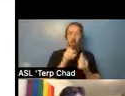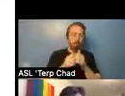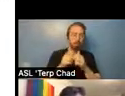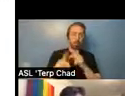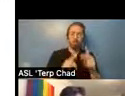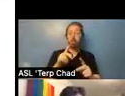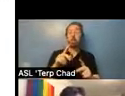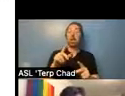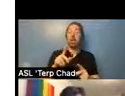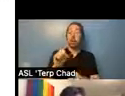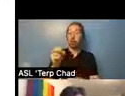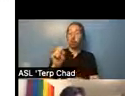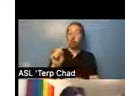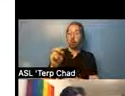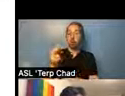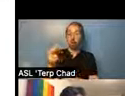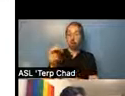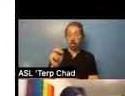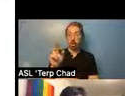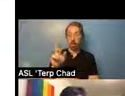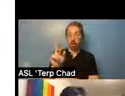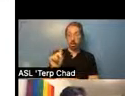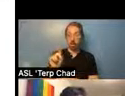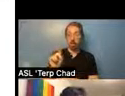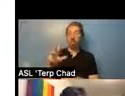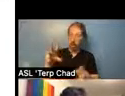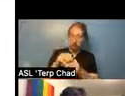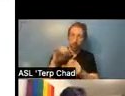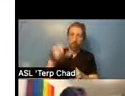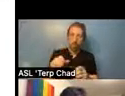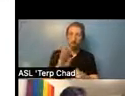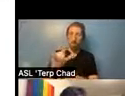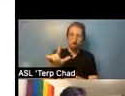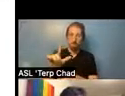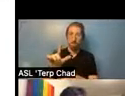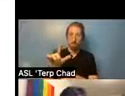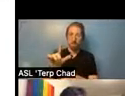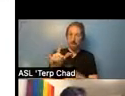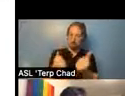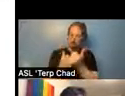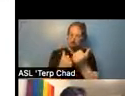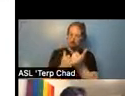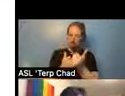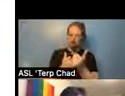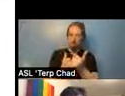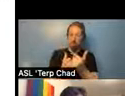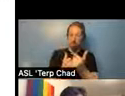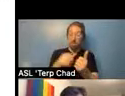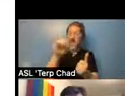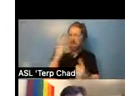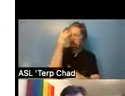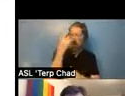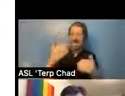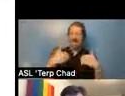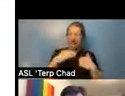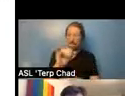shot was a part of this. And, um, the reason why, um, we have this bill is because of that. Uh, so, uh,